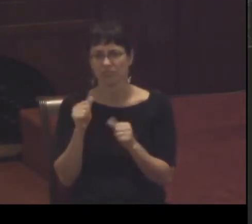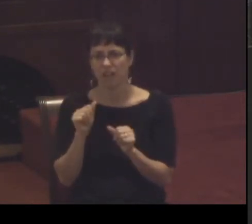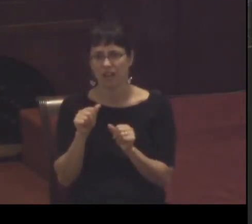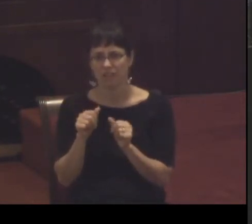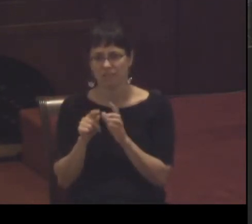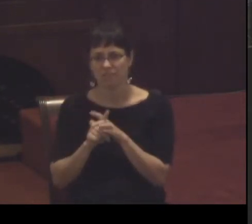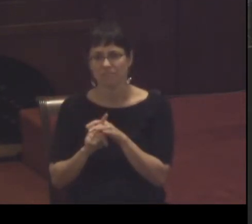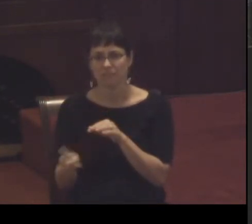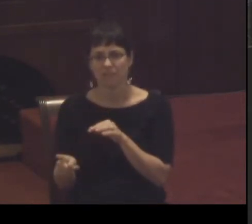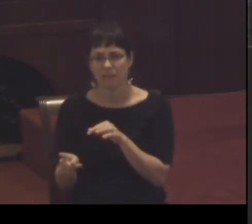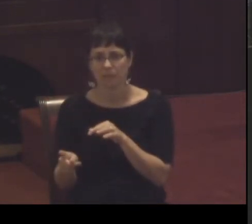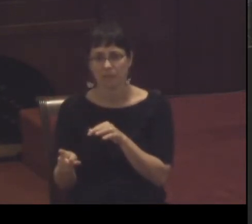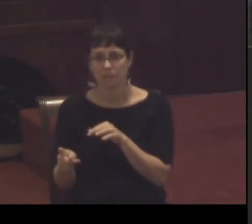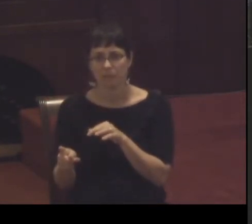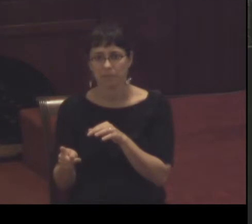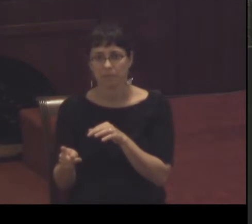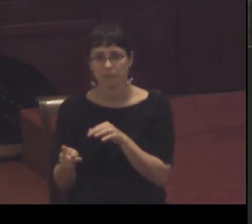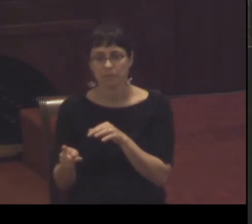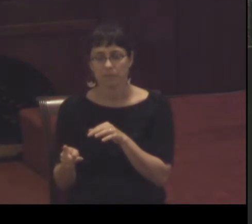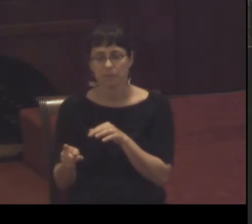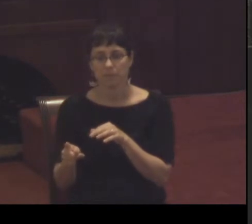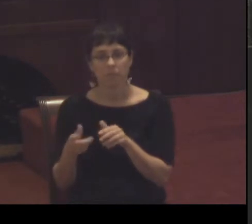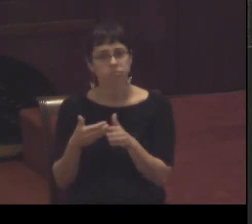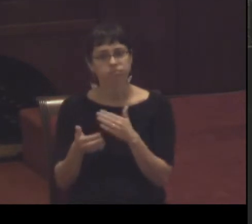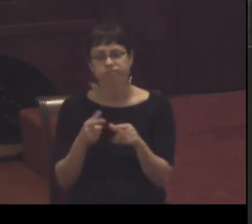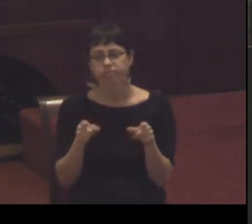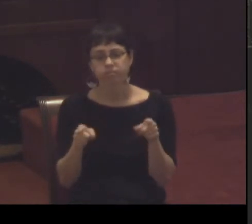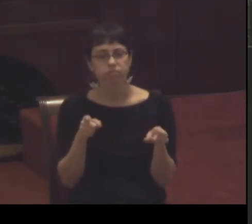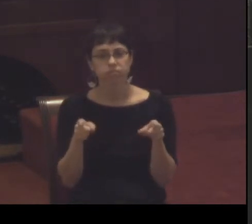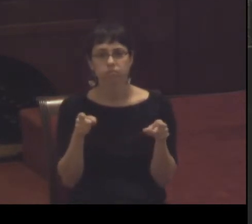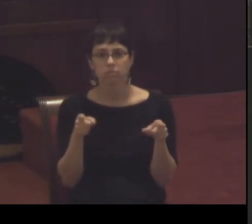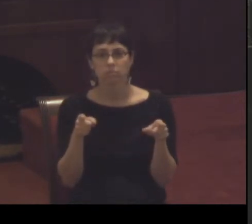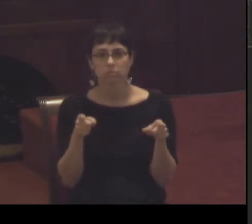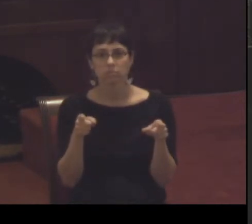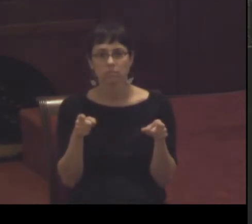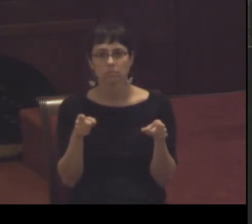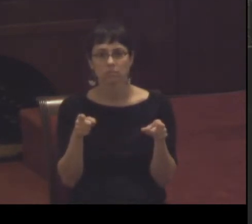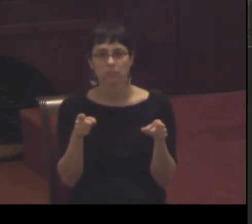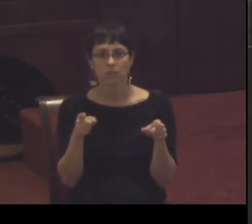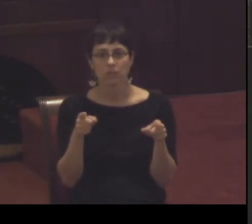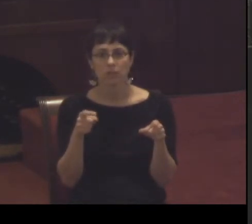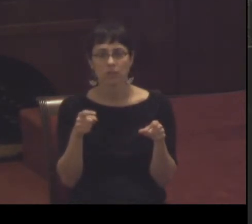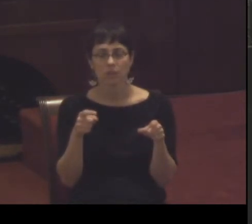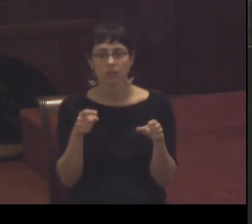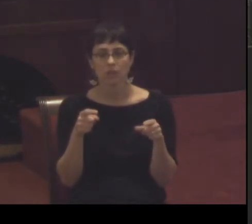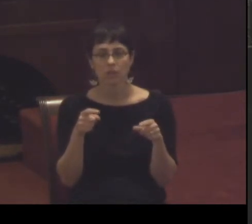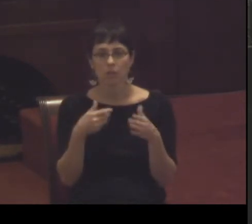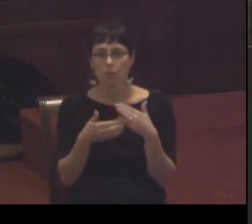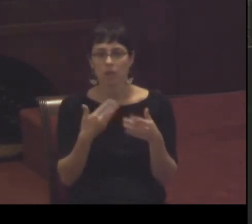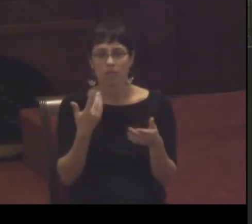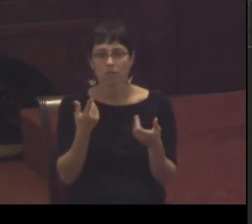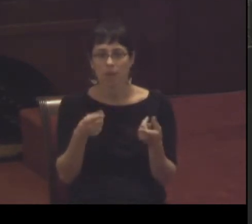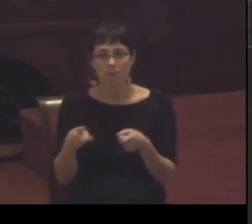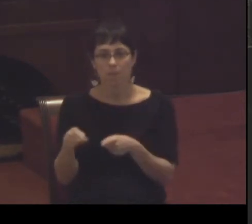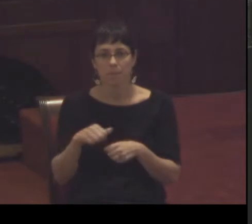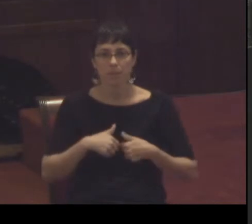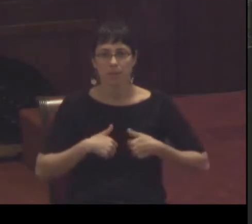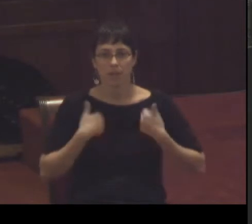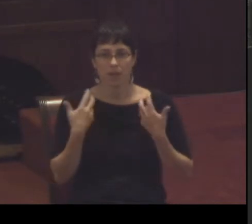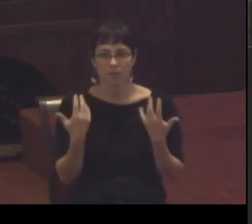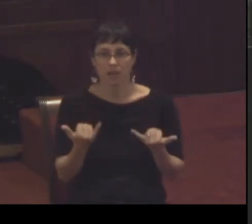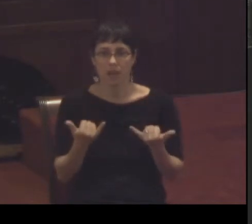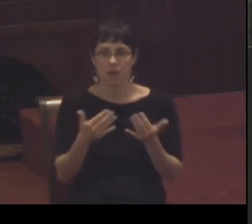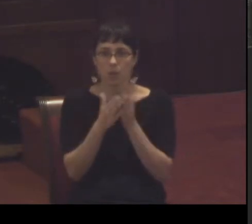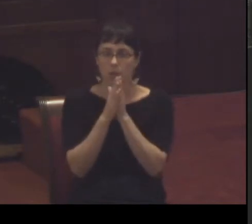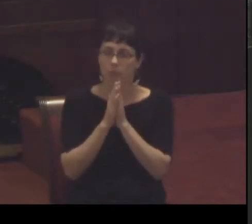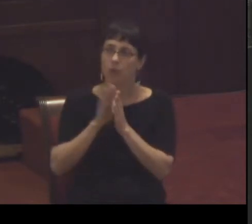regardless of where we may be in life we pray that we